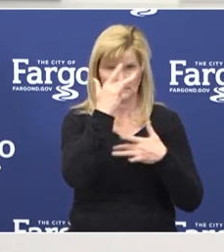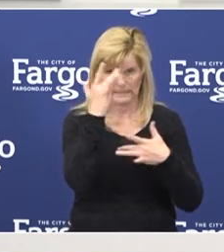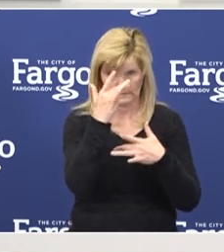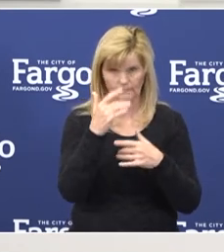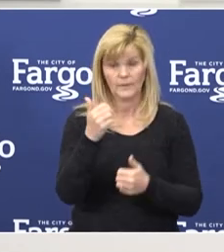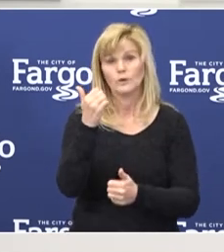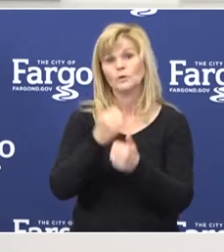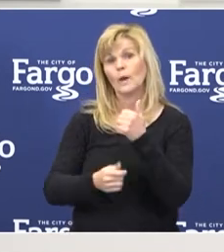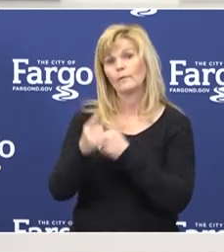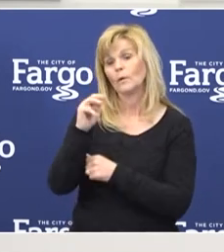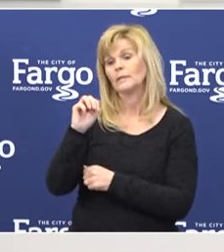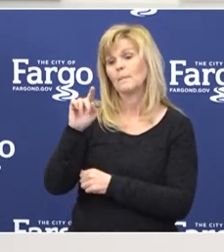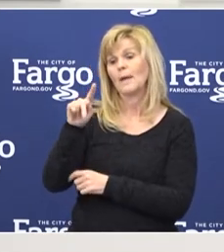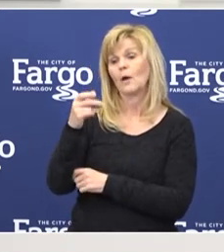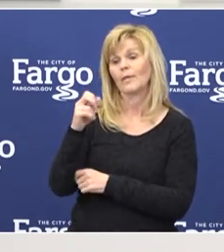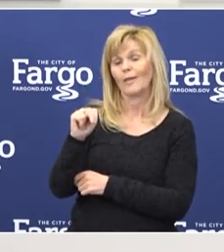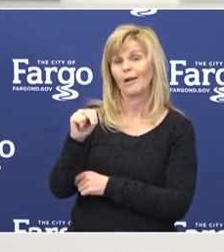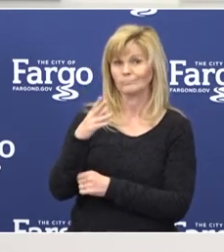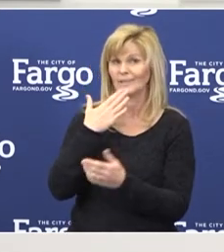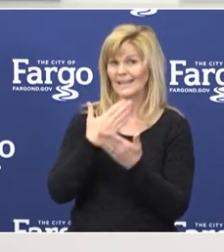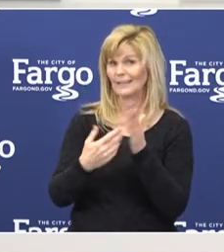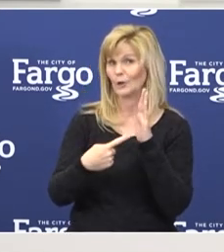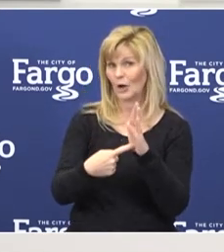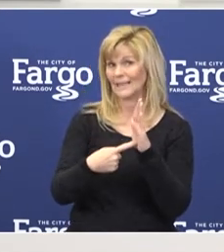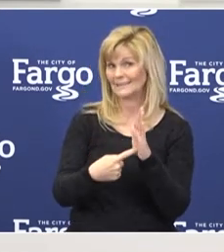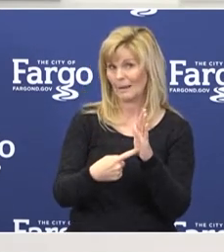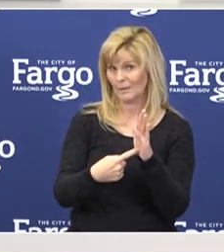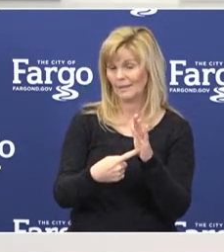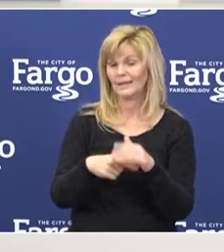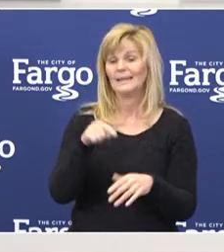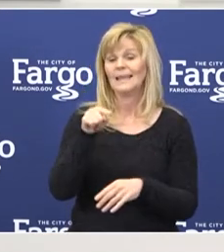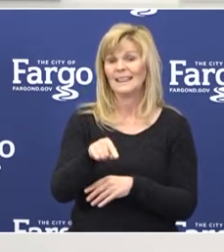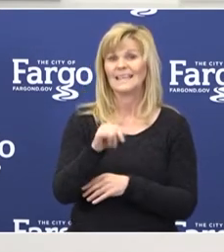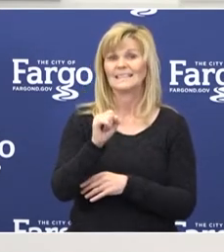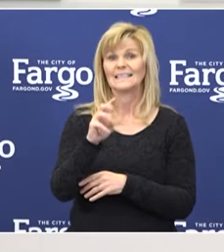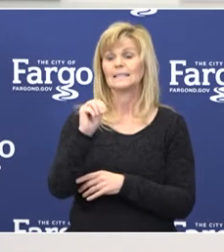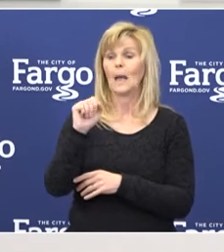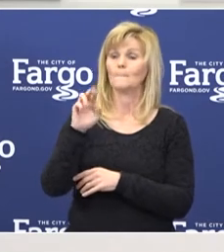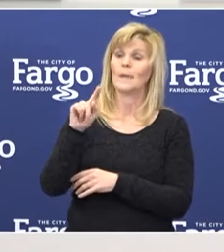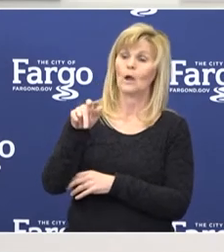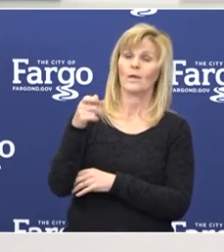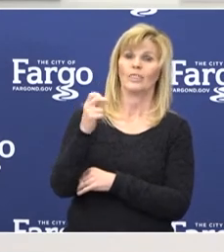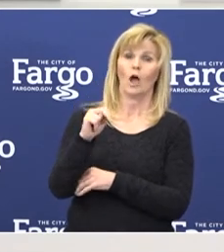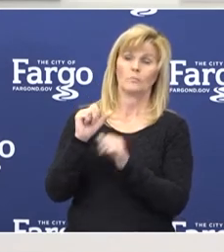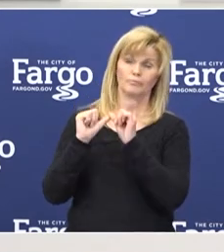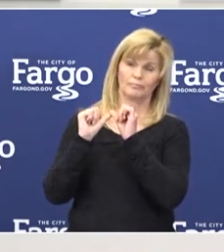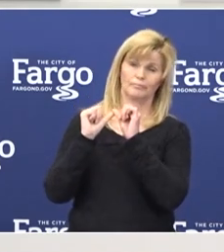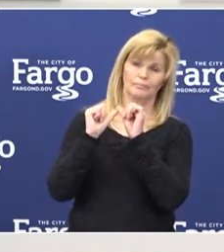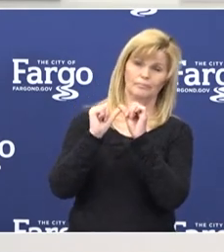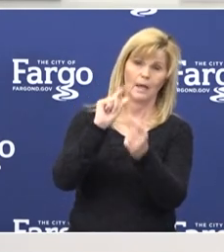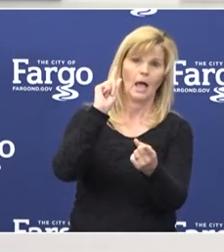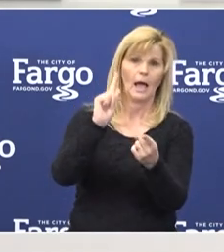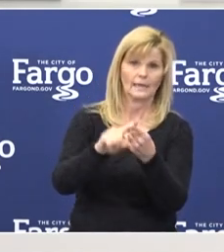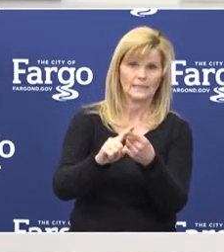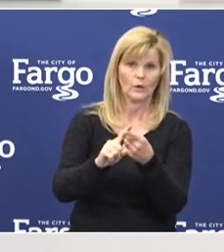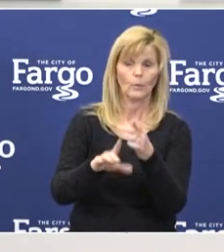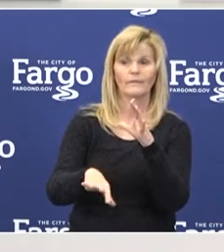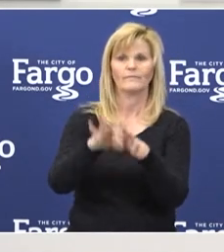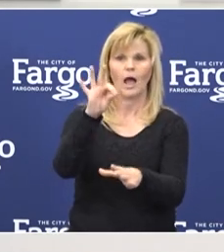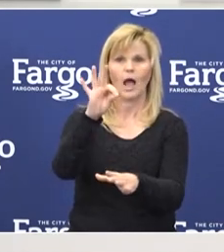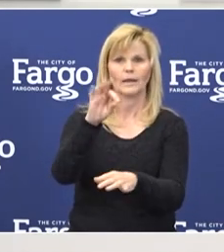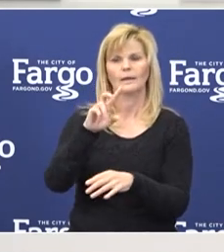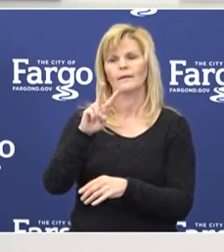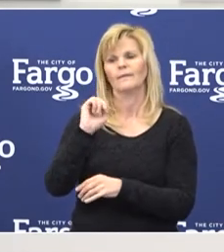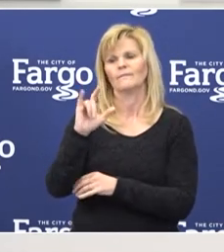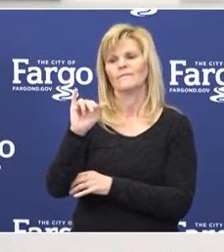everybody, the marathon is a great example. I think Dr. Griffin talked about it. This is really a marathon until we get a vaccine, and we may not have the vaccine,